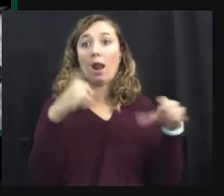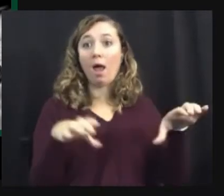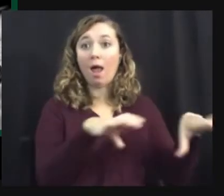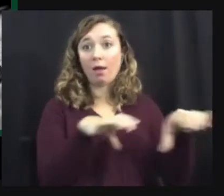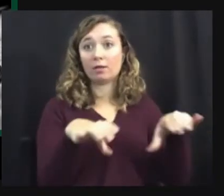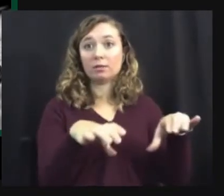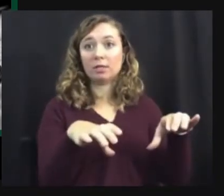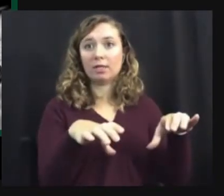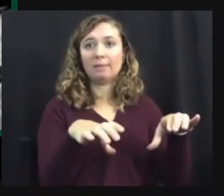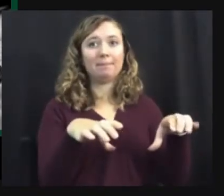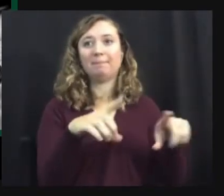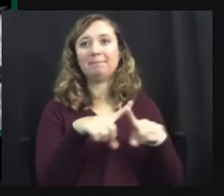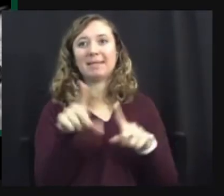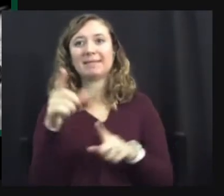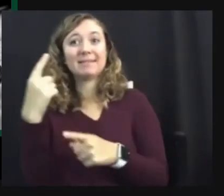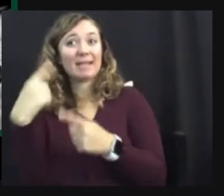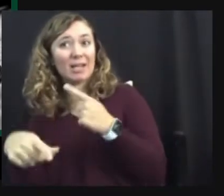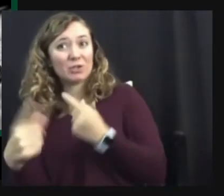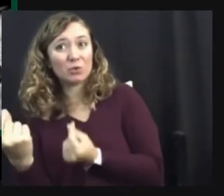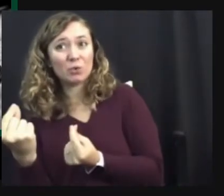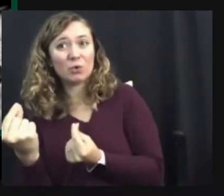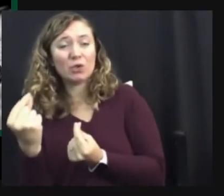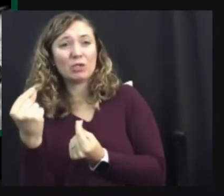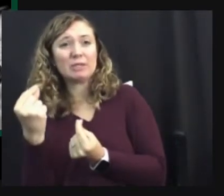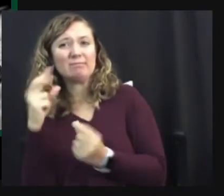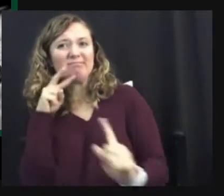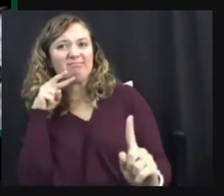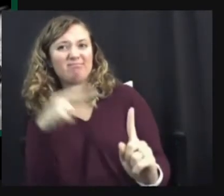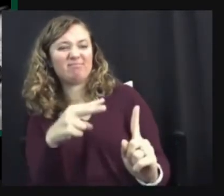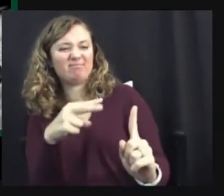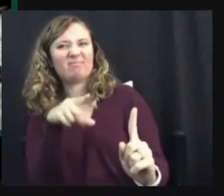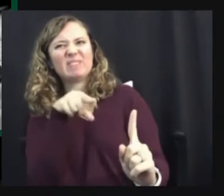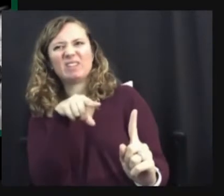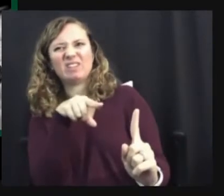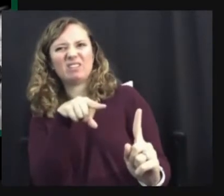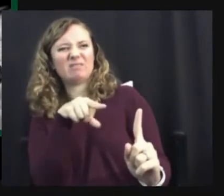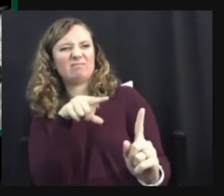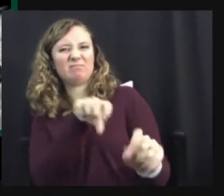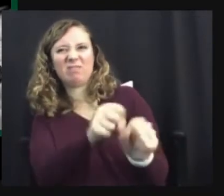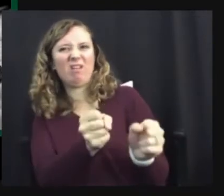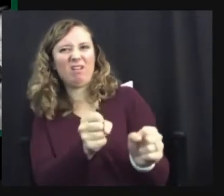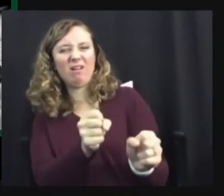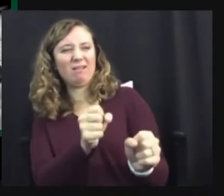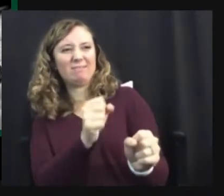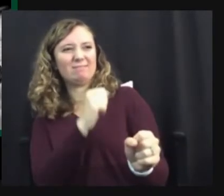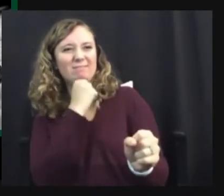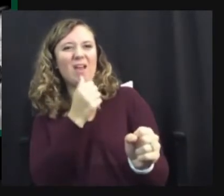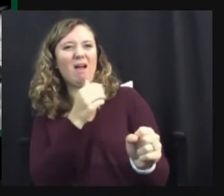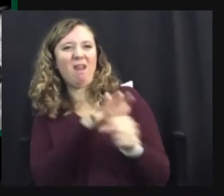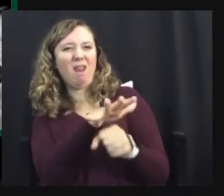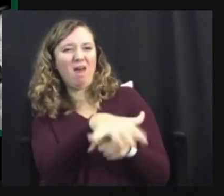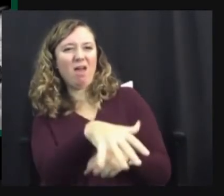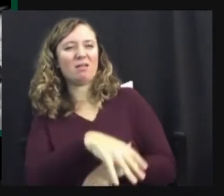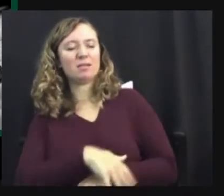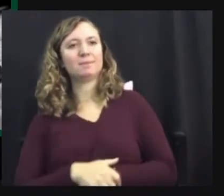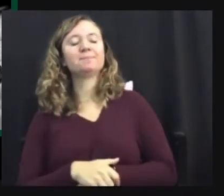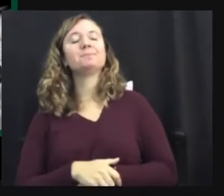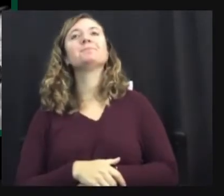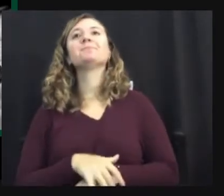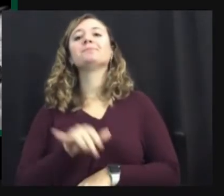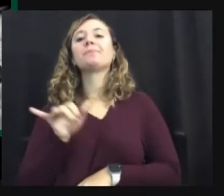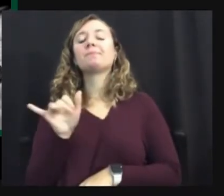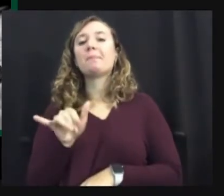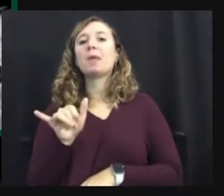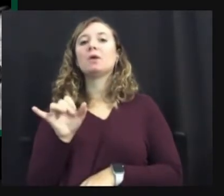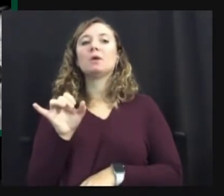at as being deficient or broken. Um, so I've just, uh, I've just